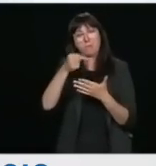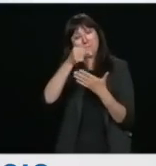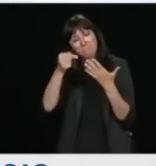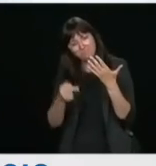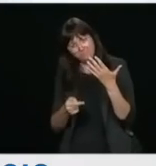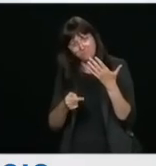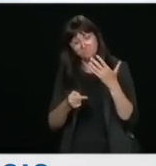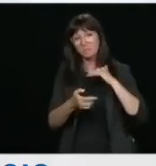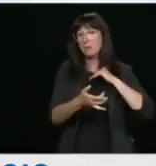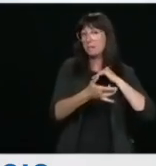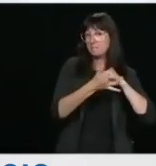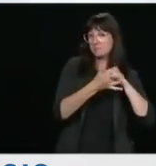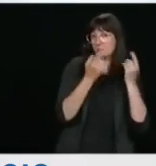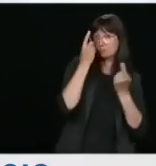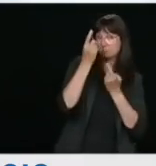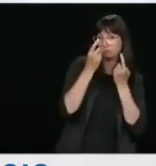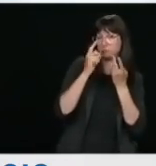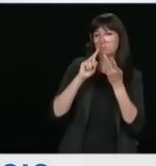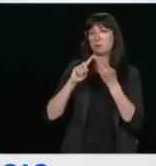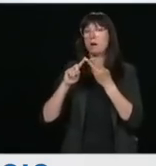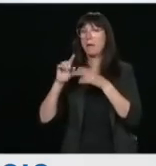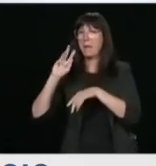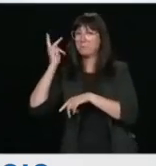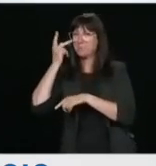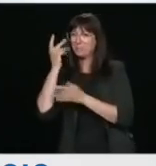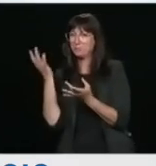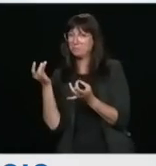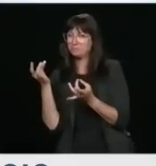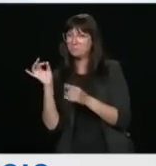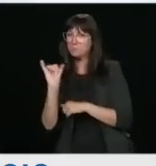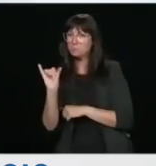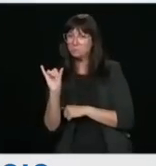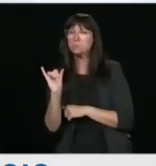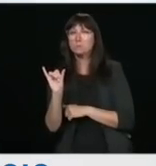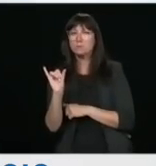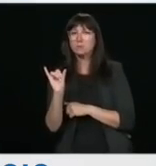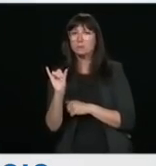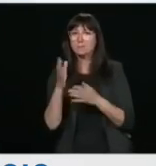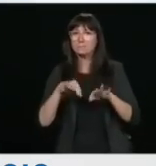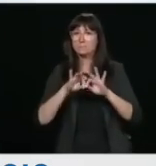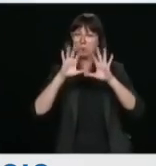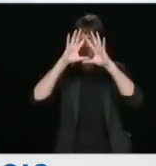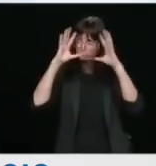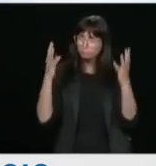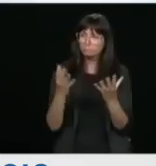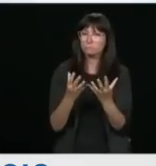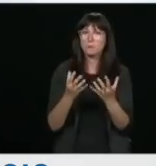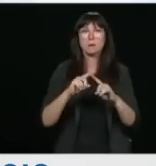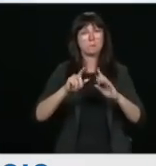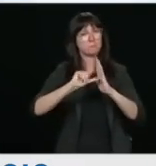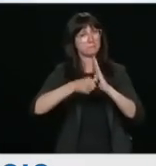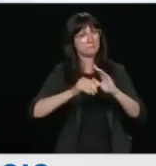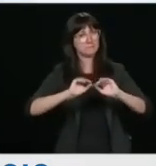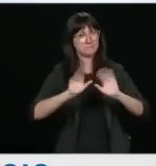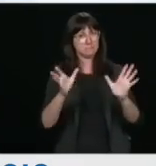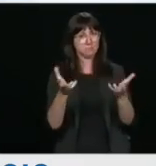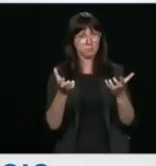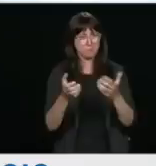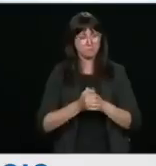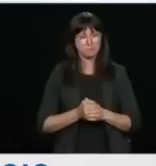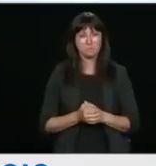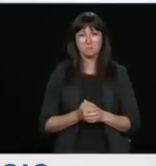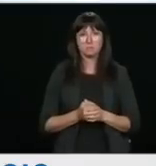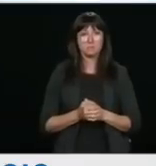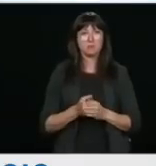geopolitical, which are also considered in the larger context. But let me be very clear. At all times, we will act in the interests of